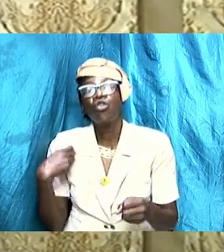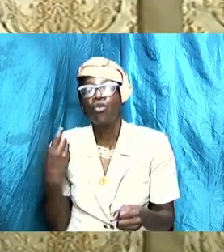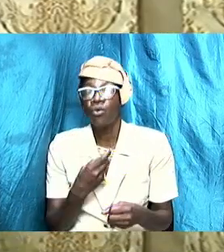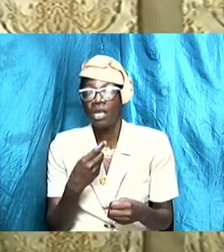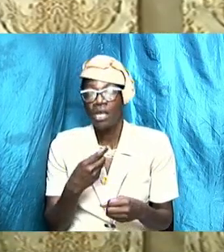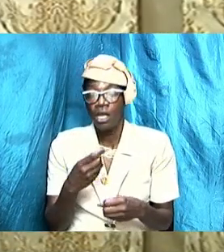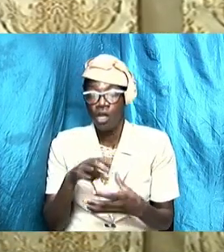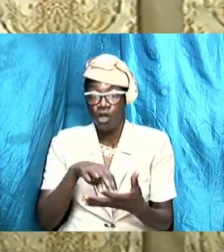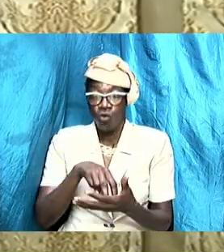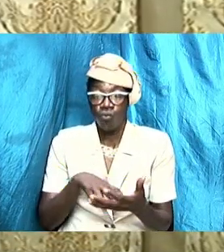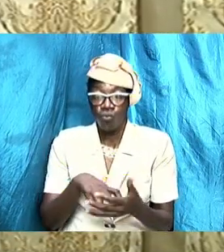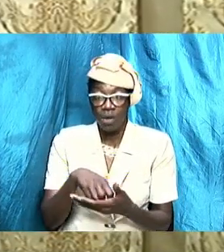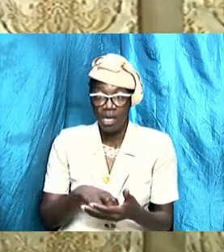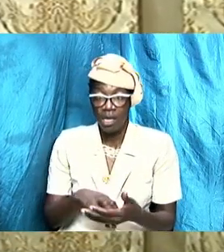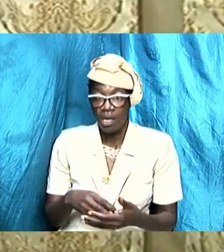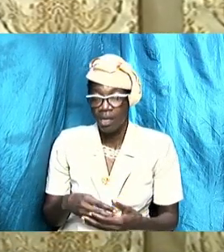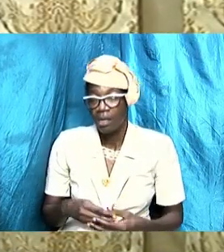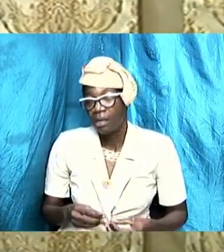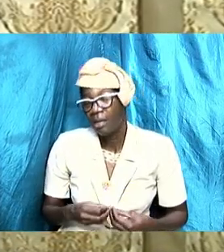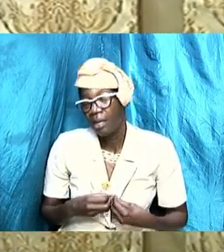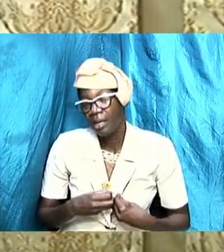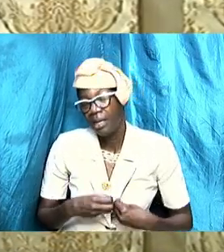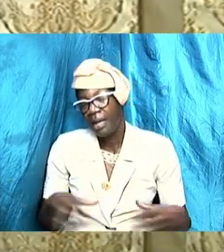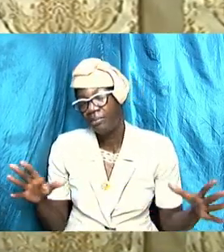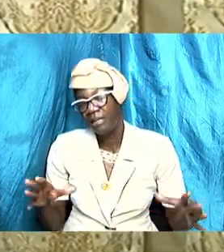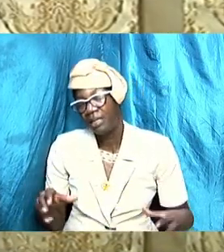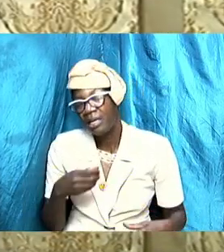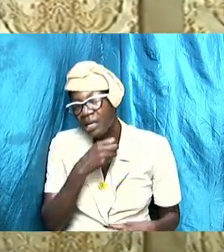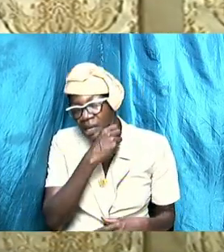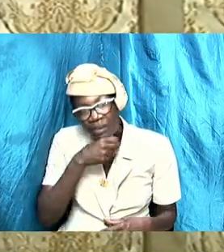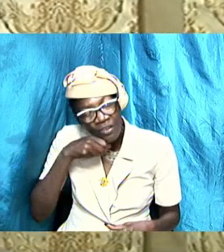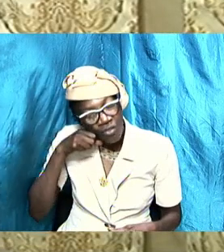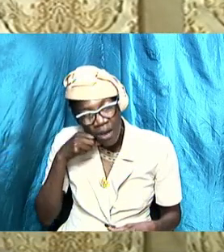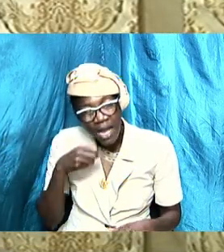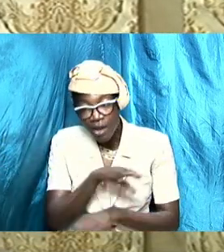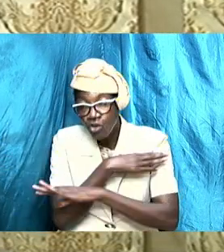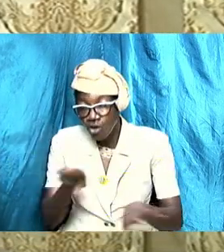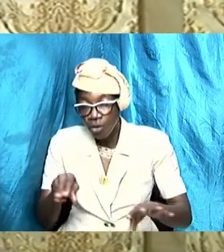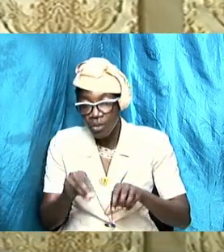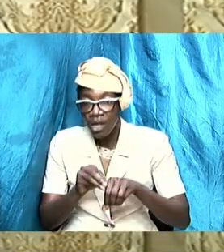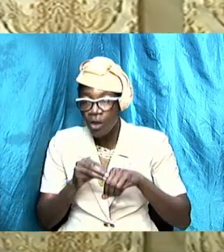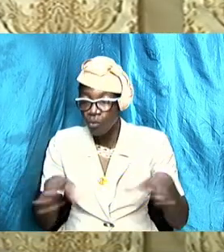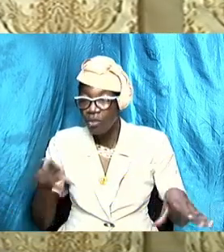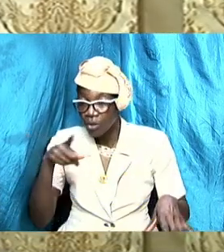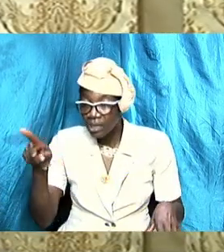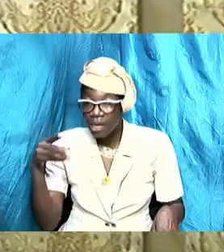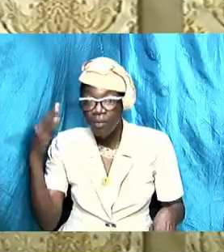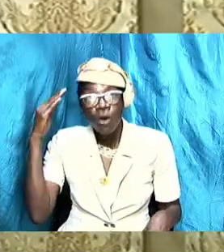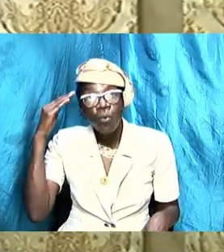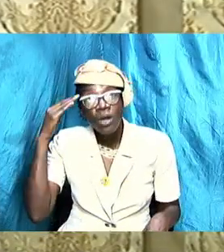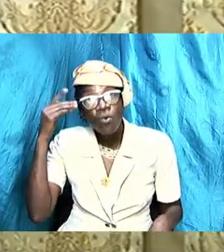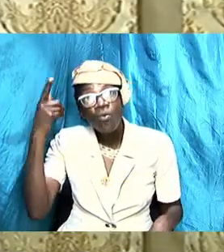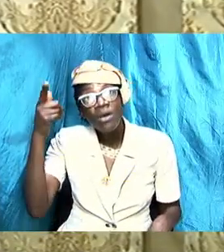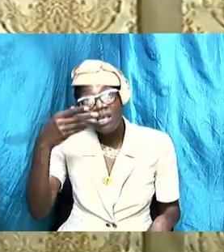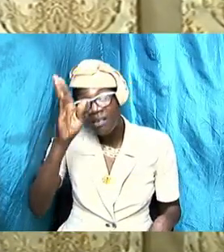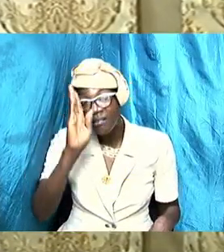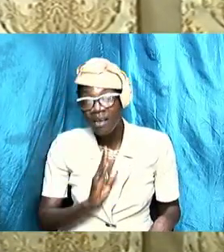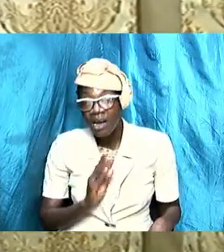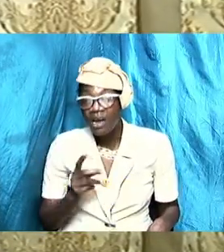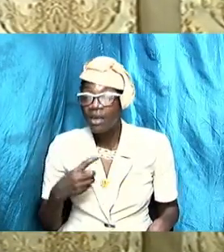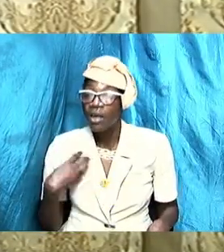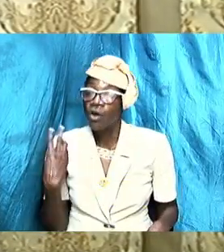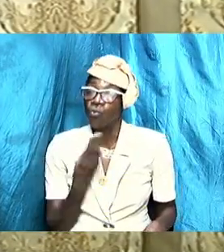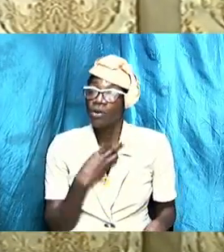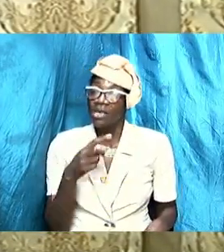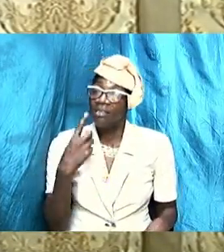are dry and we are nothing without him and we know that he is God and we claim to be Christians Christians